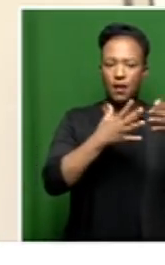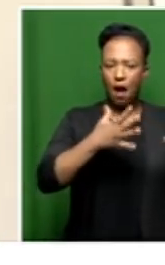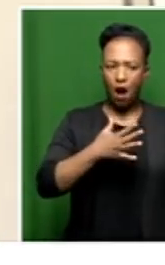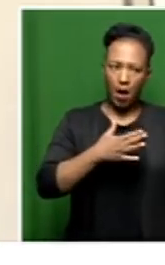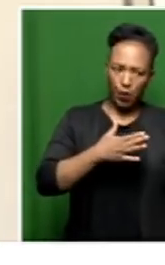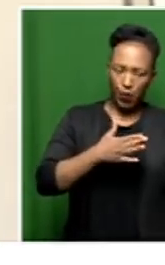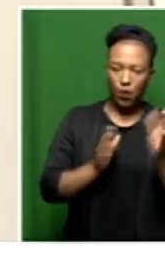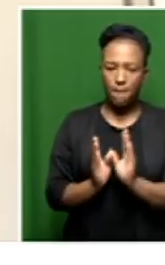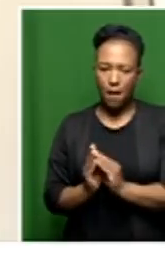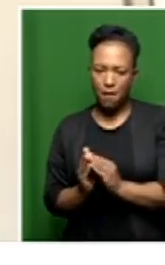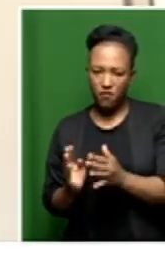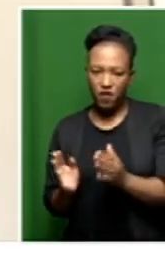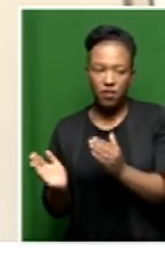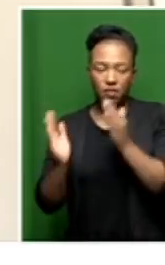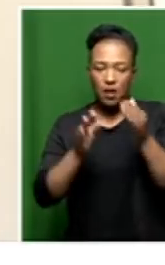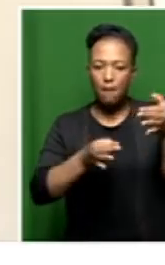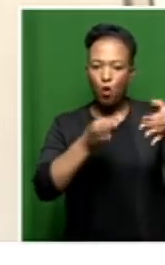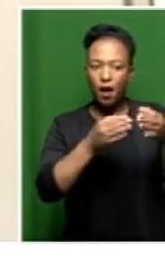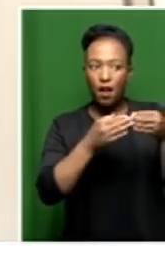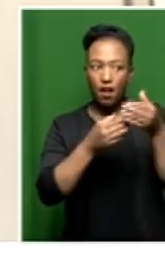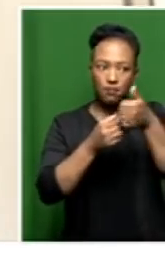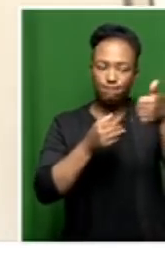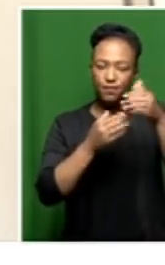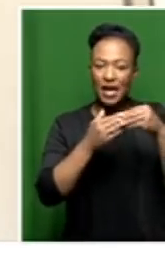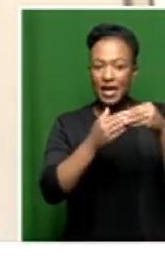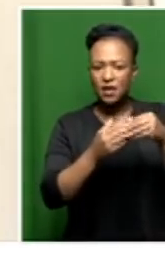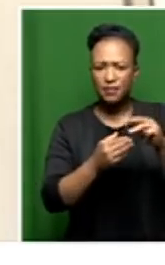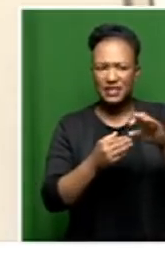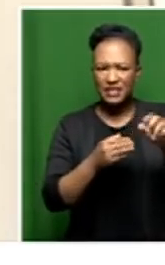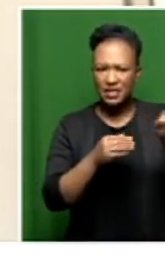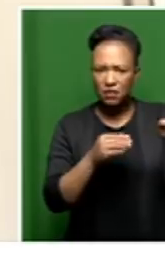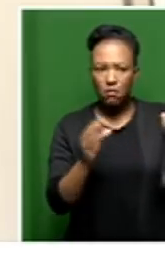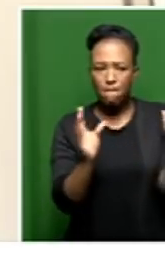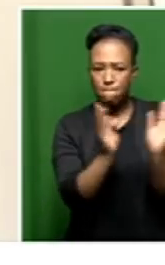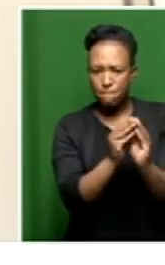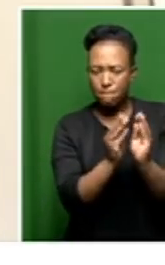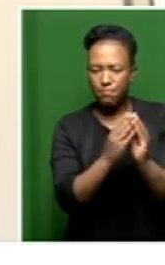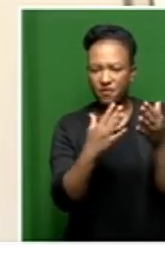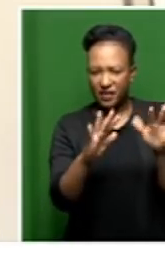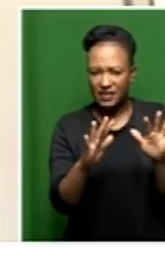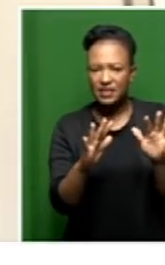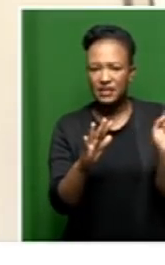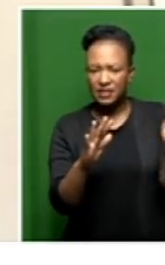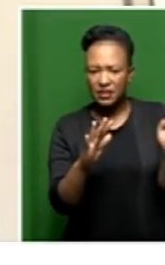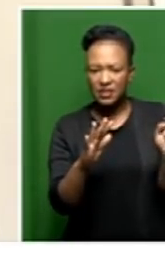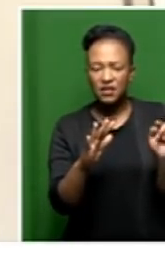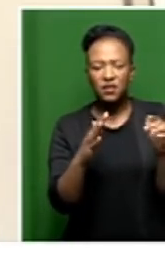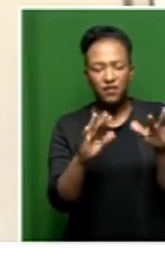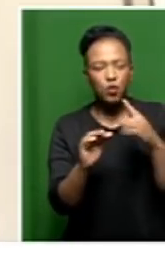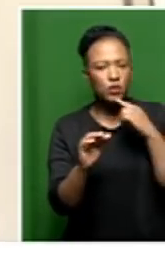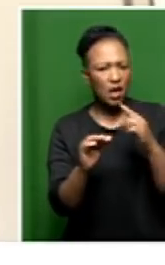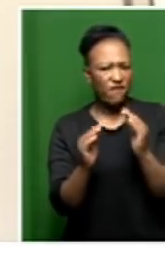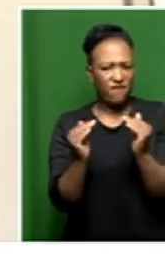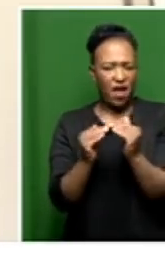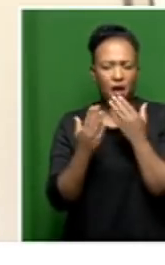Then we also have a session with our political leaders where even our emissaries would have emphasized the fact that it is really